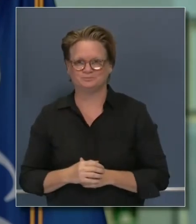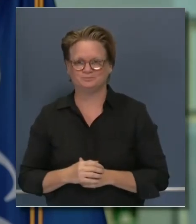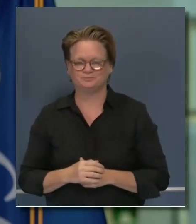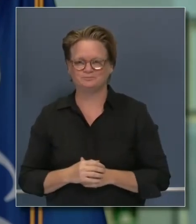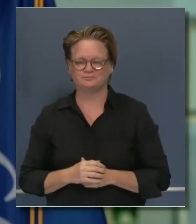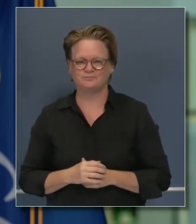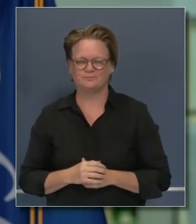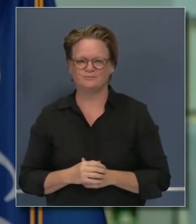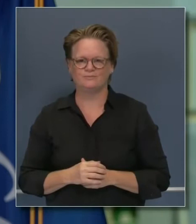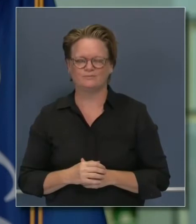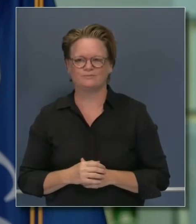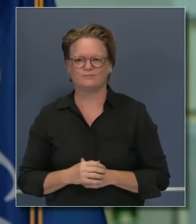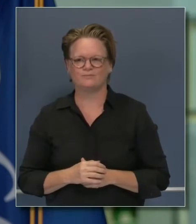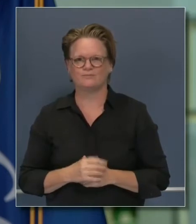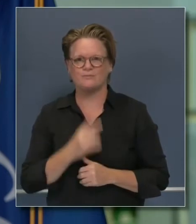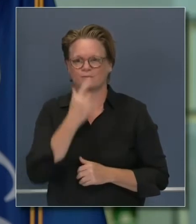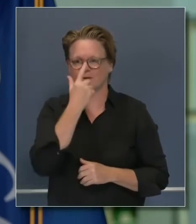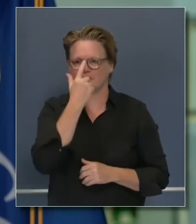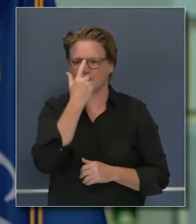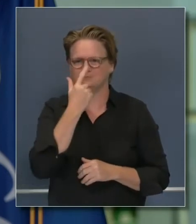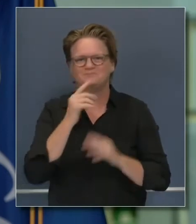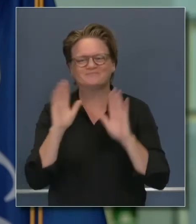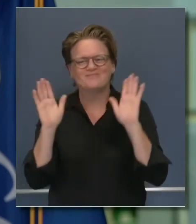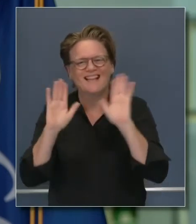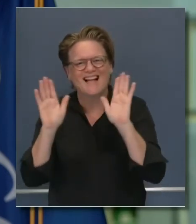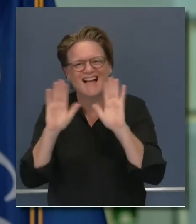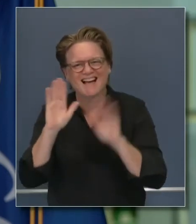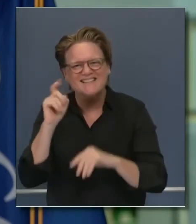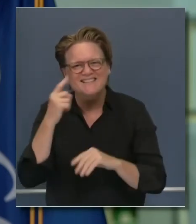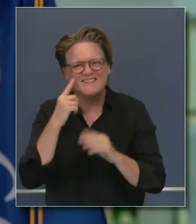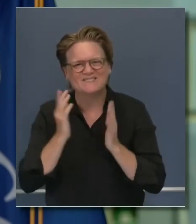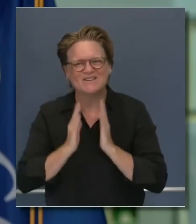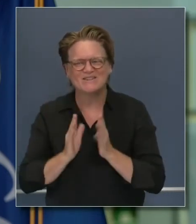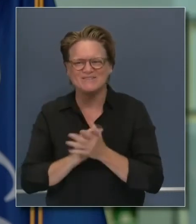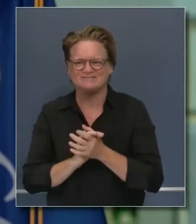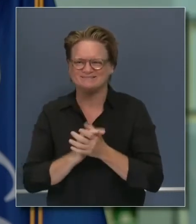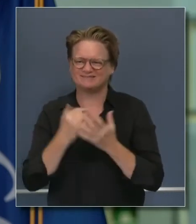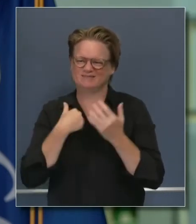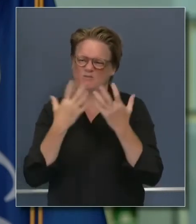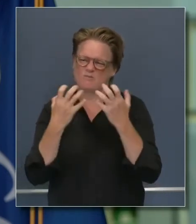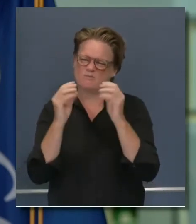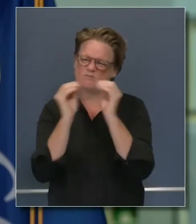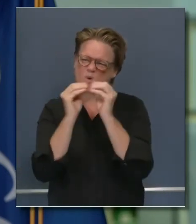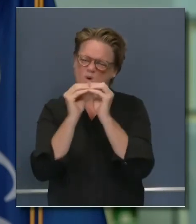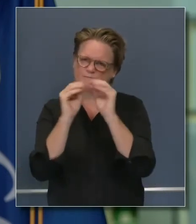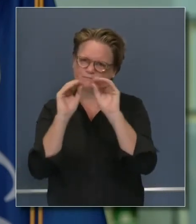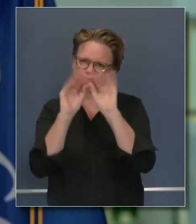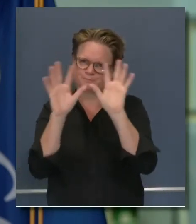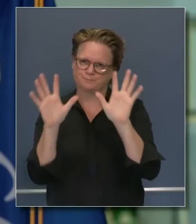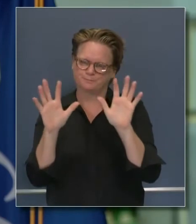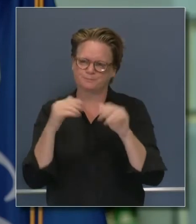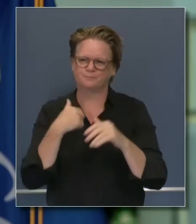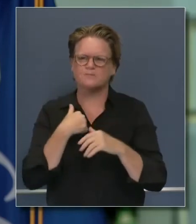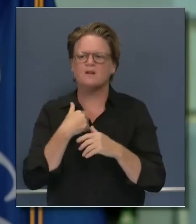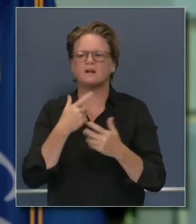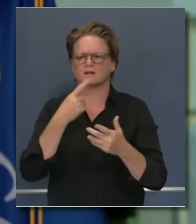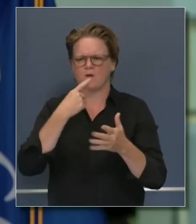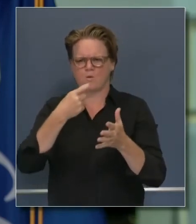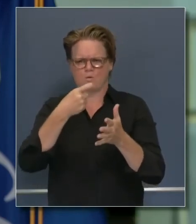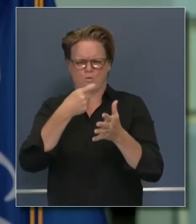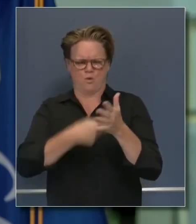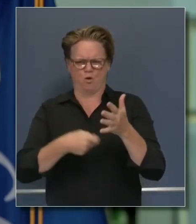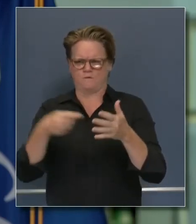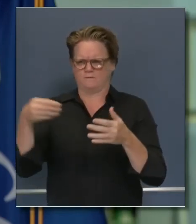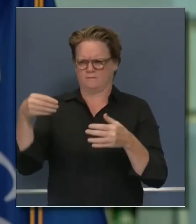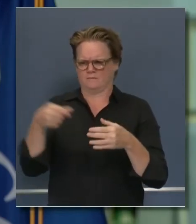Hi, Governor. I'm hoping to get a little bit more clarity on the costs here for this contract, your series of contracts.